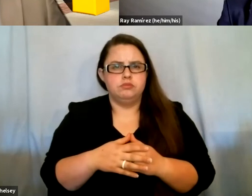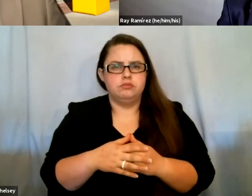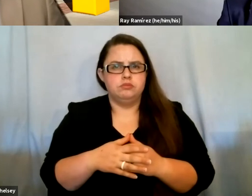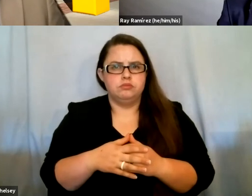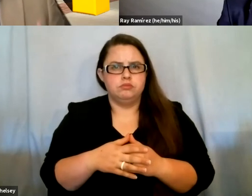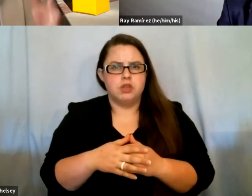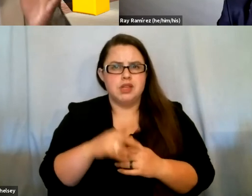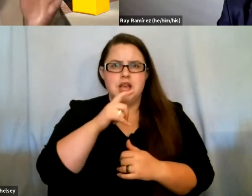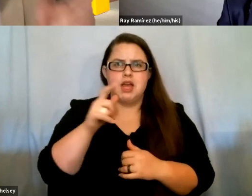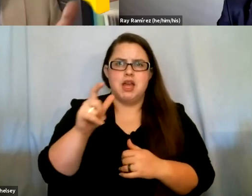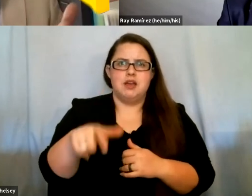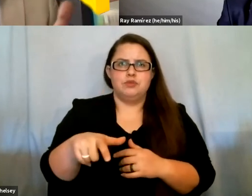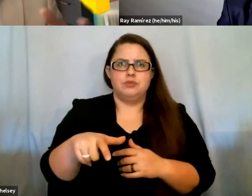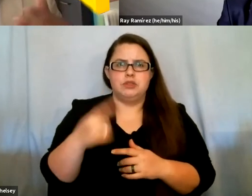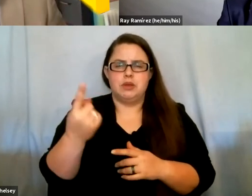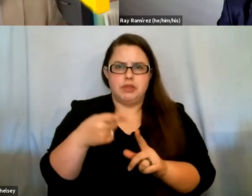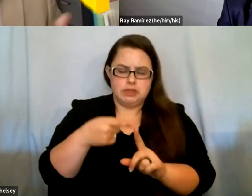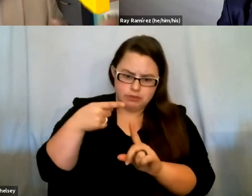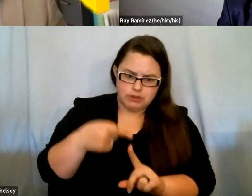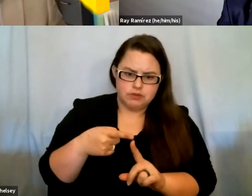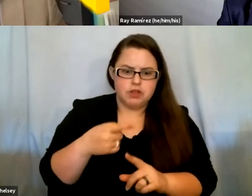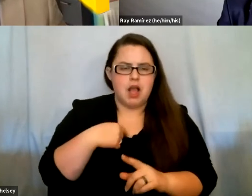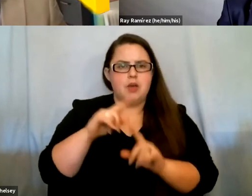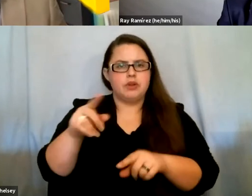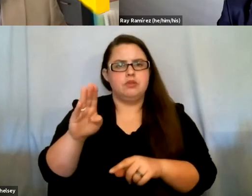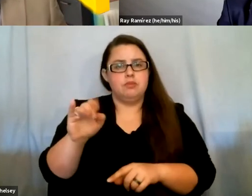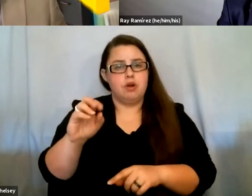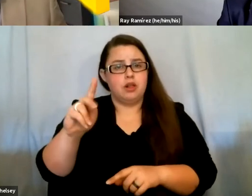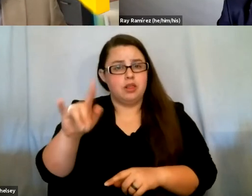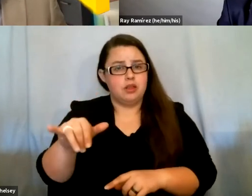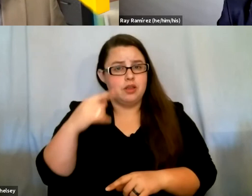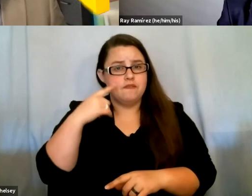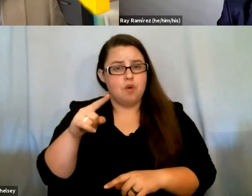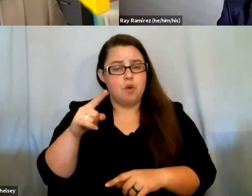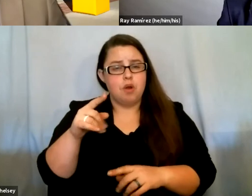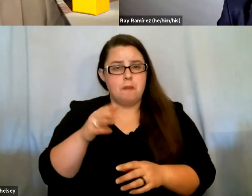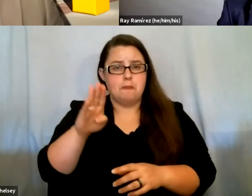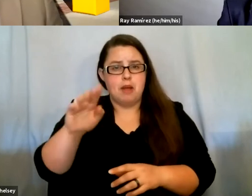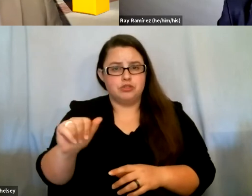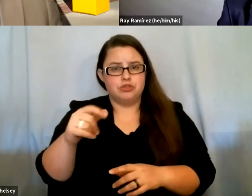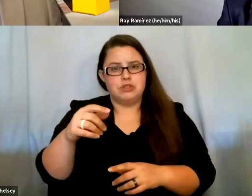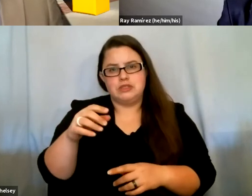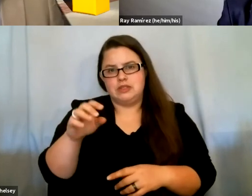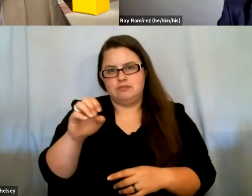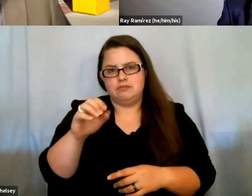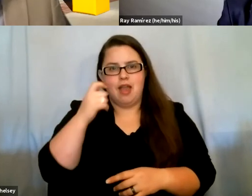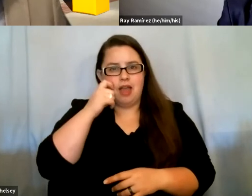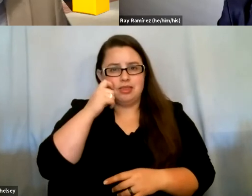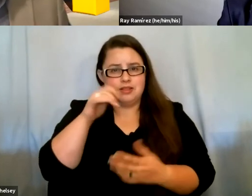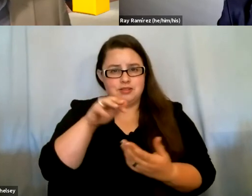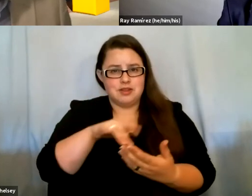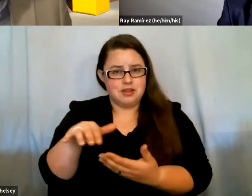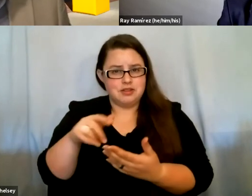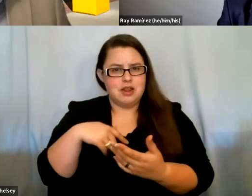have to be something specific, right? Like, I went to Berkeley with pursuing a bachelor's in ethnic studies. And, you know, I ended up as a